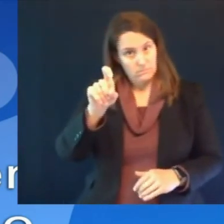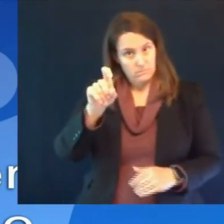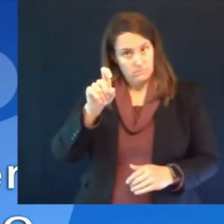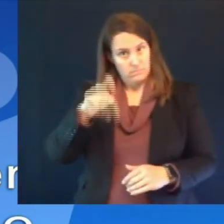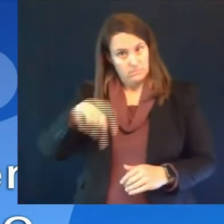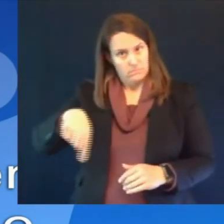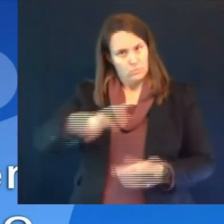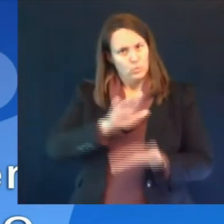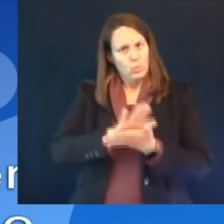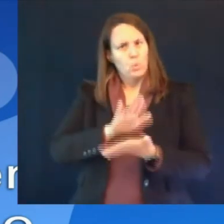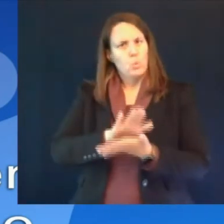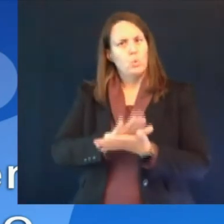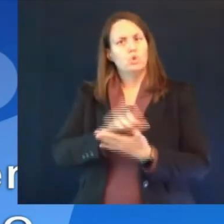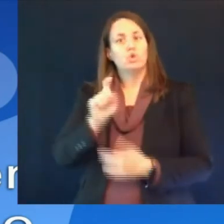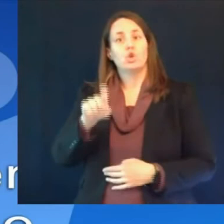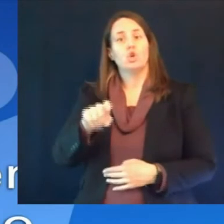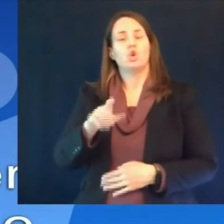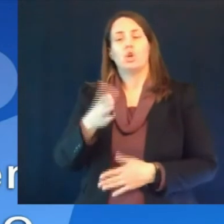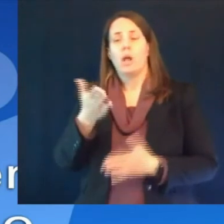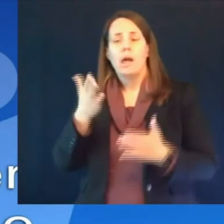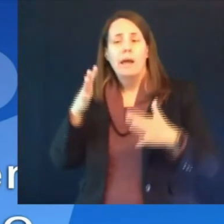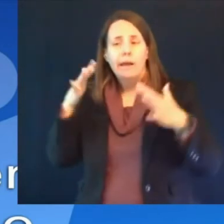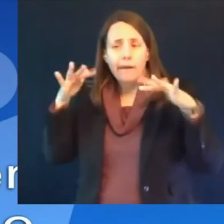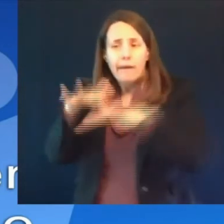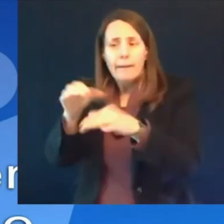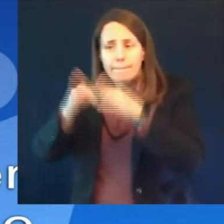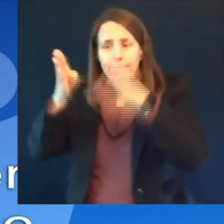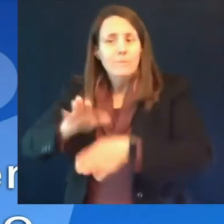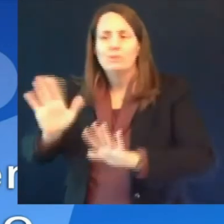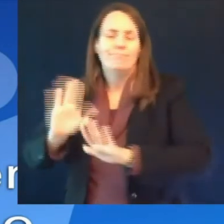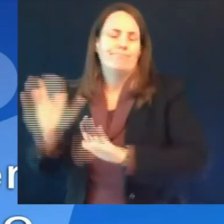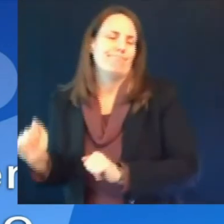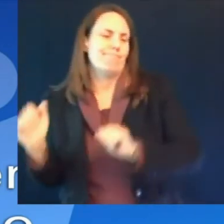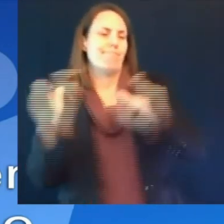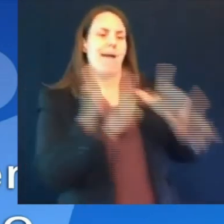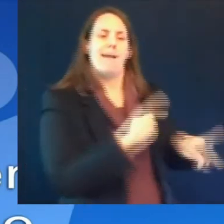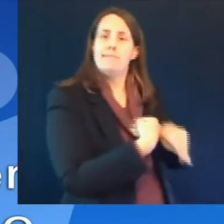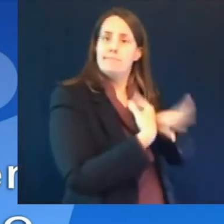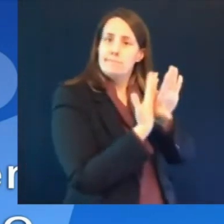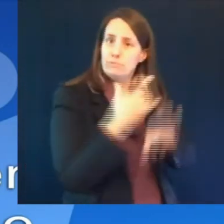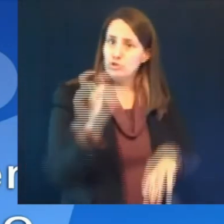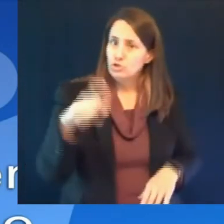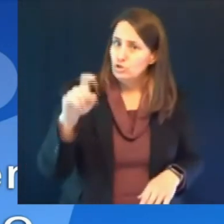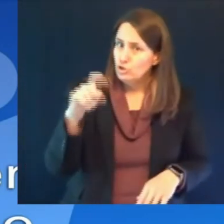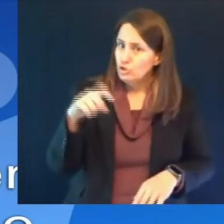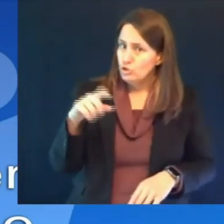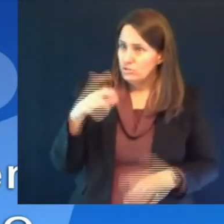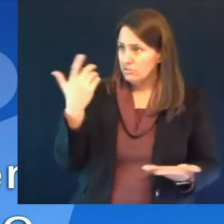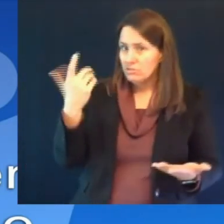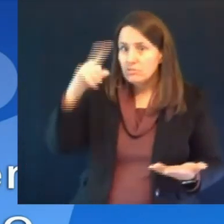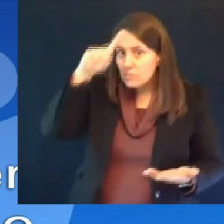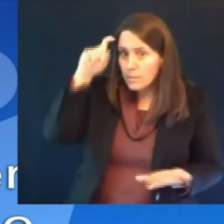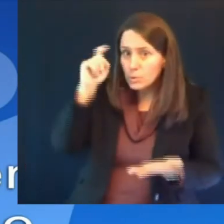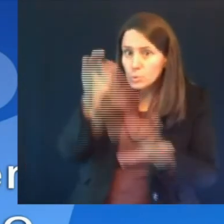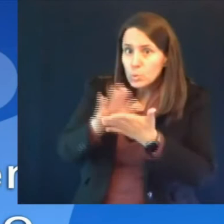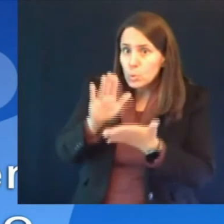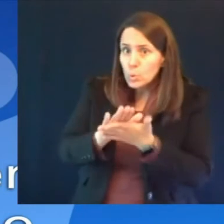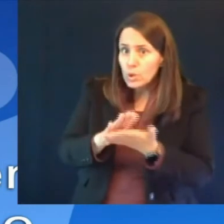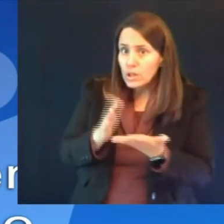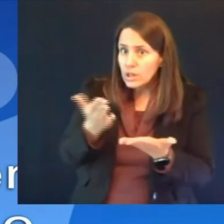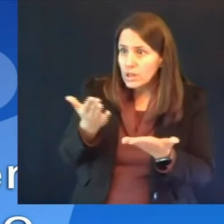by the fall or even maybe rollback plans for in-person summer school or is it something that you think we might be seeing